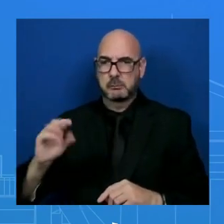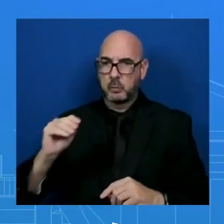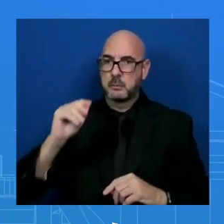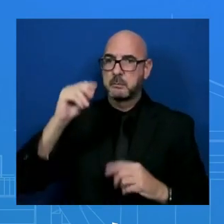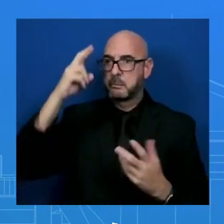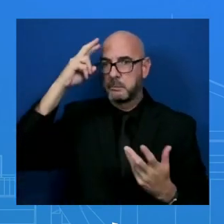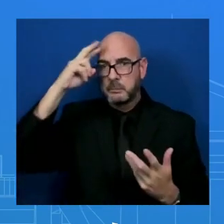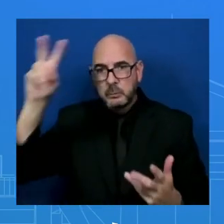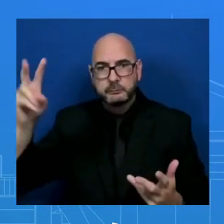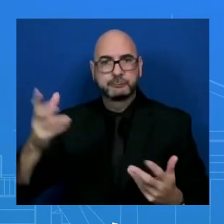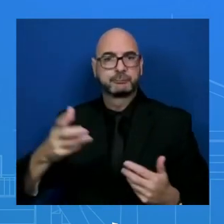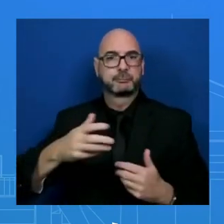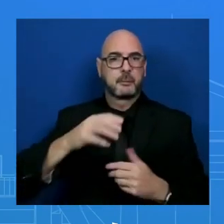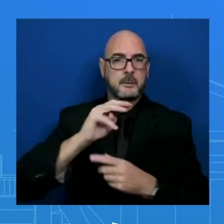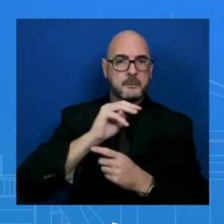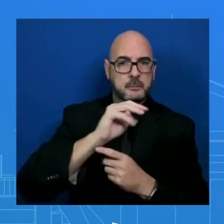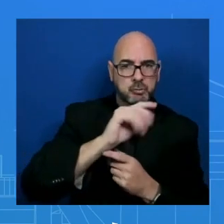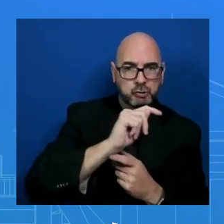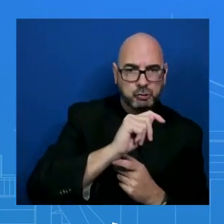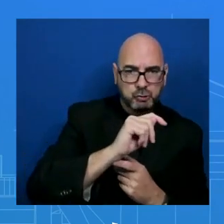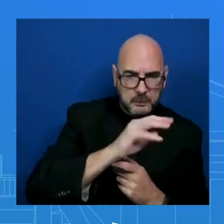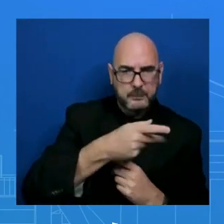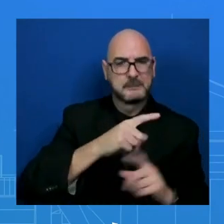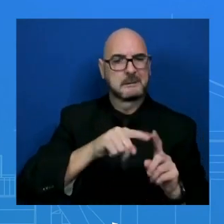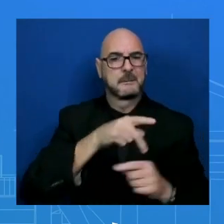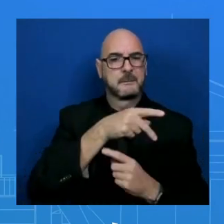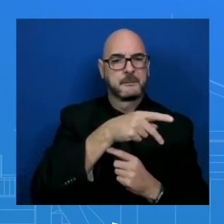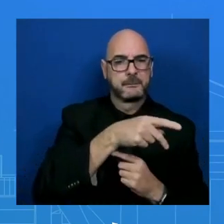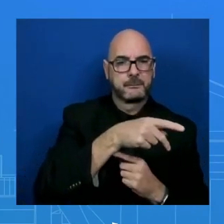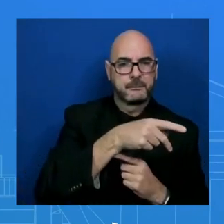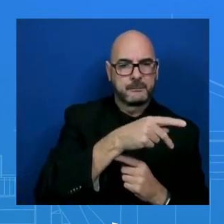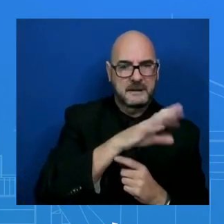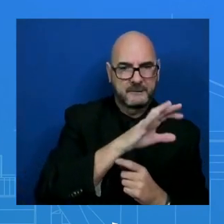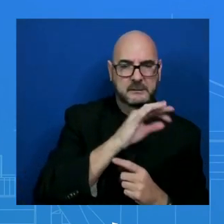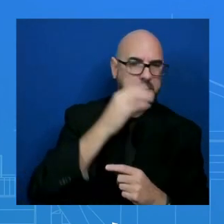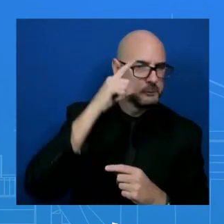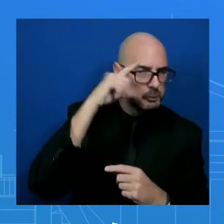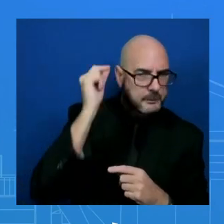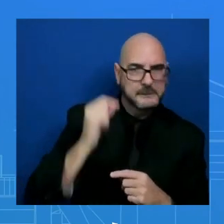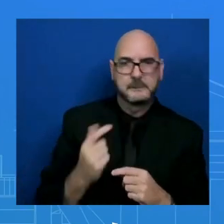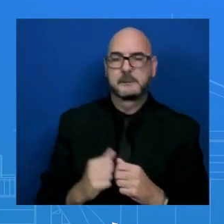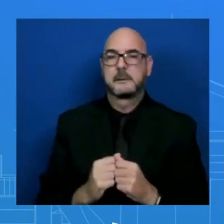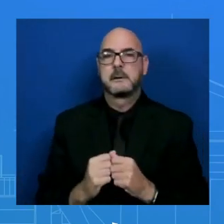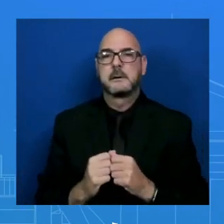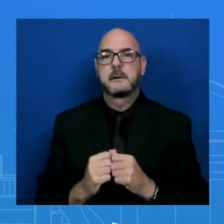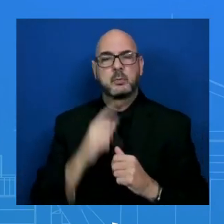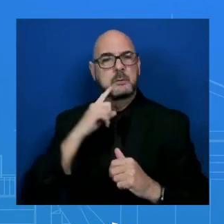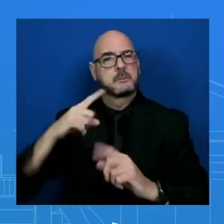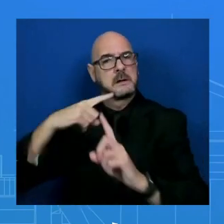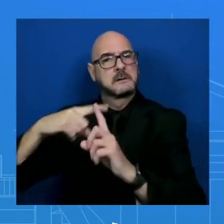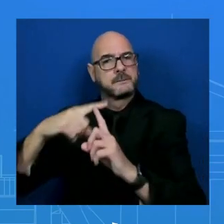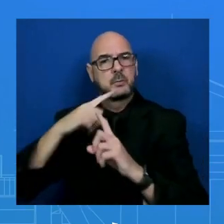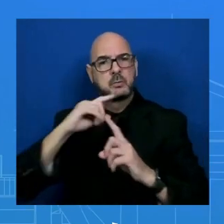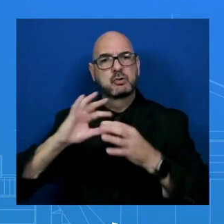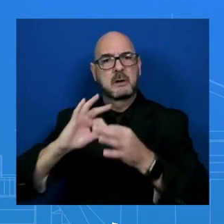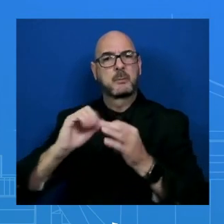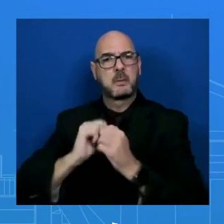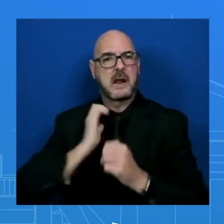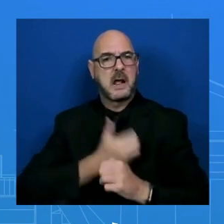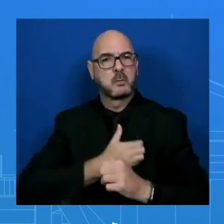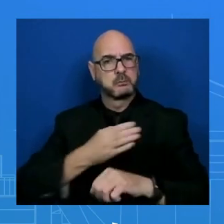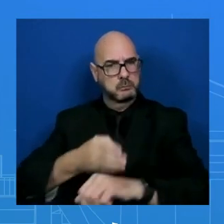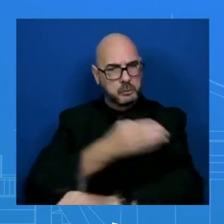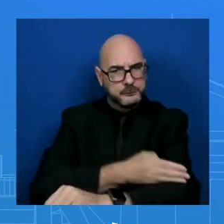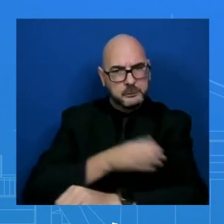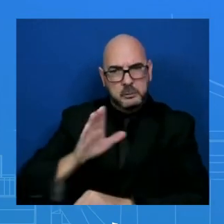quite hopeful about the progress we have made in enhancing our own deterrent capability, our own security and